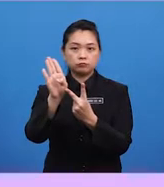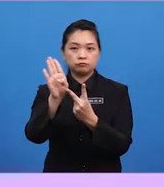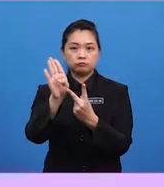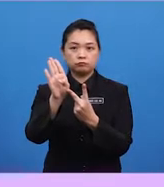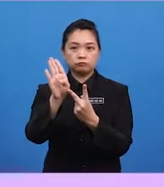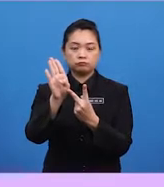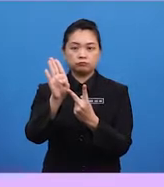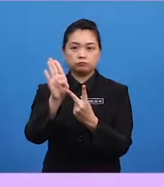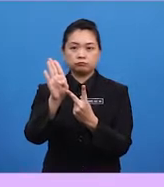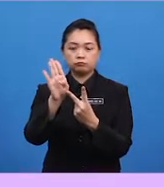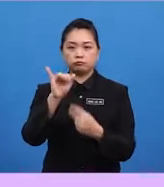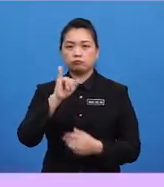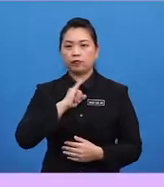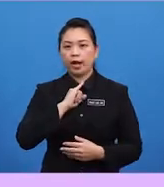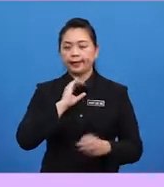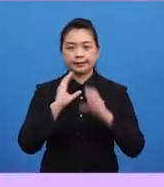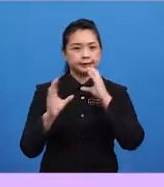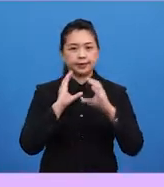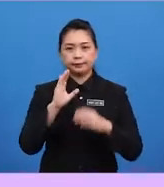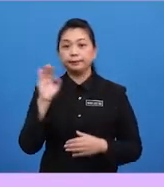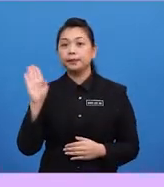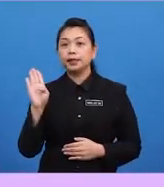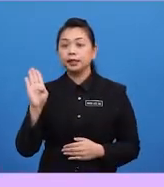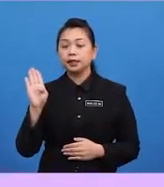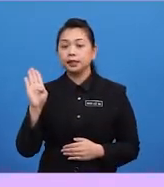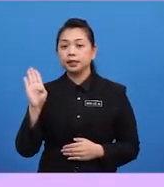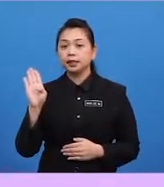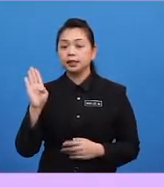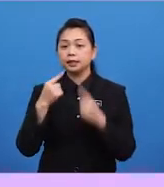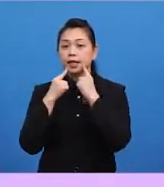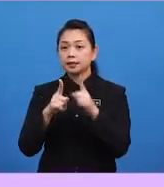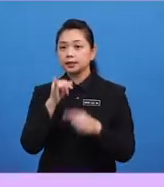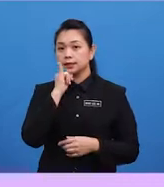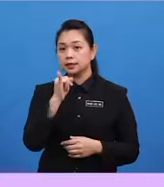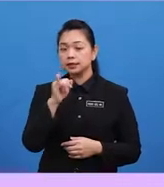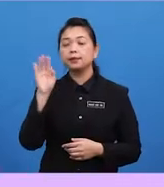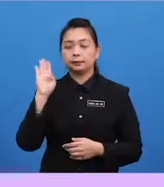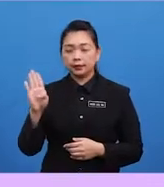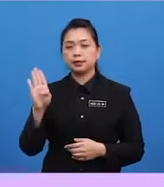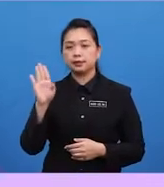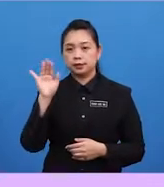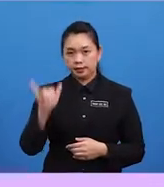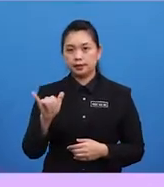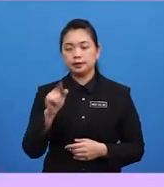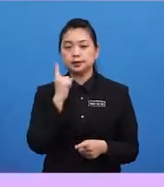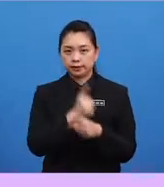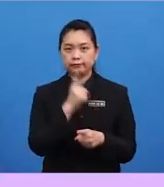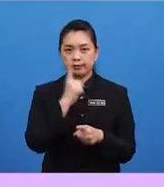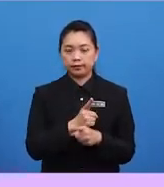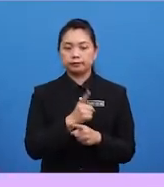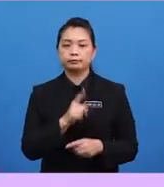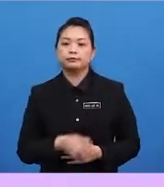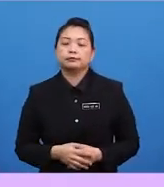No sweat. I say it's B. The answer is? Yes. You're